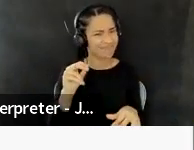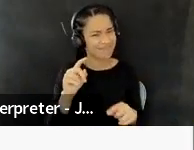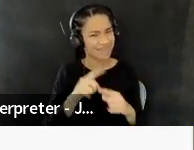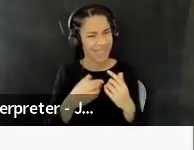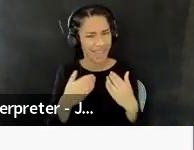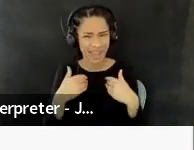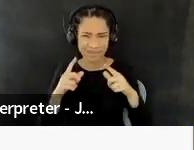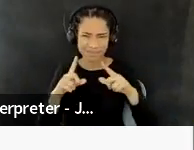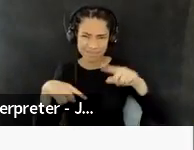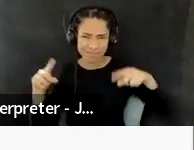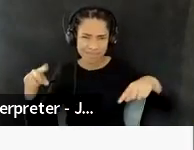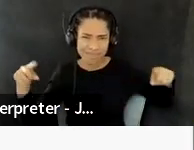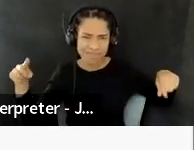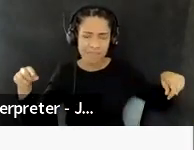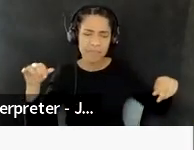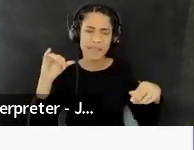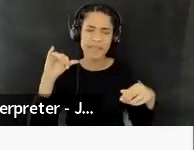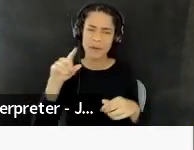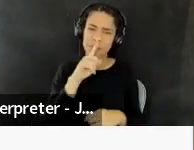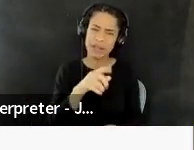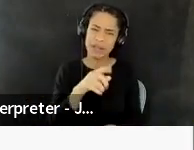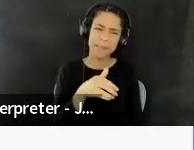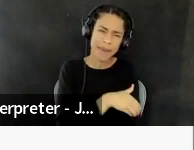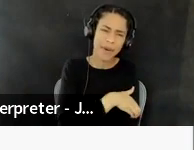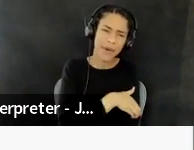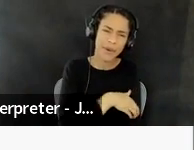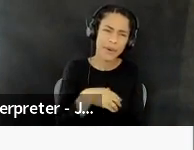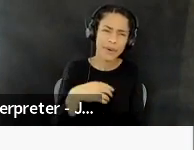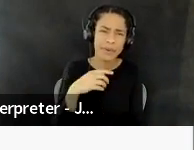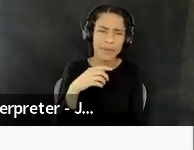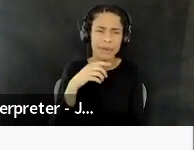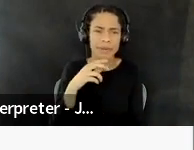very, um, I think it's just very beautiful.